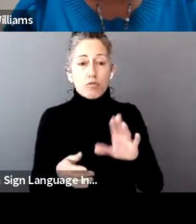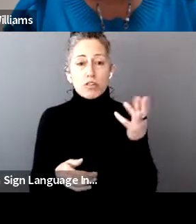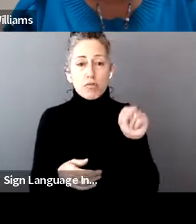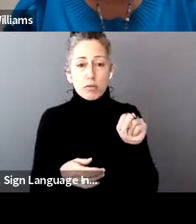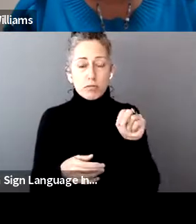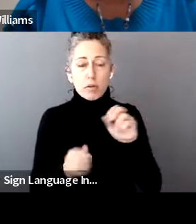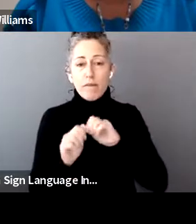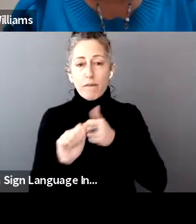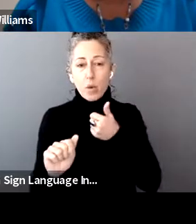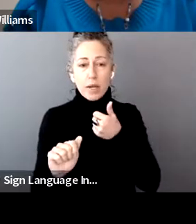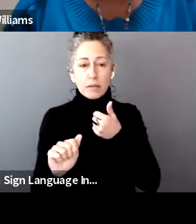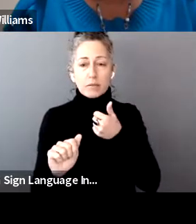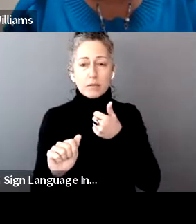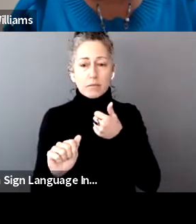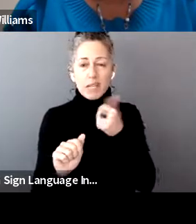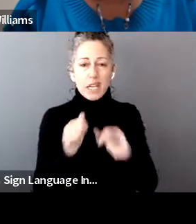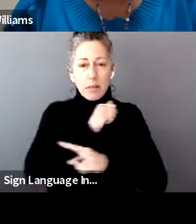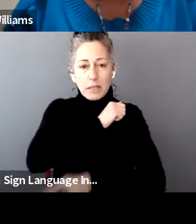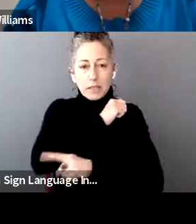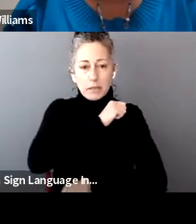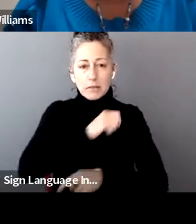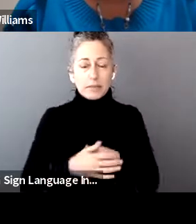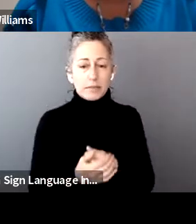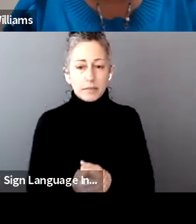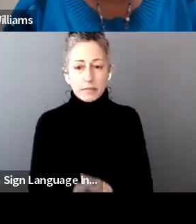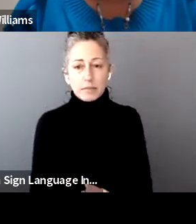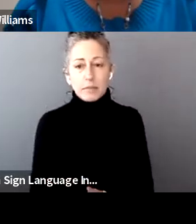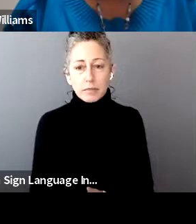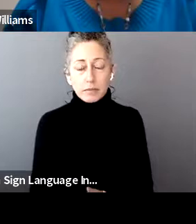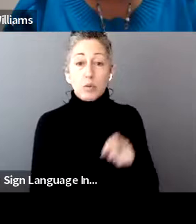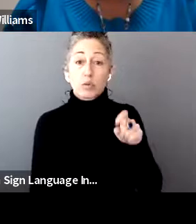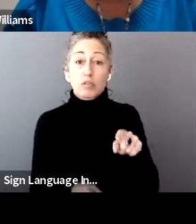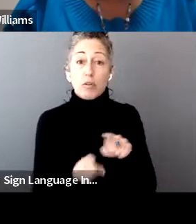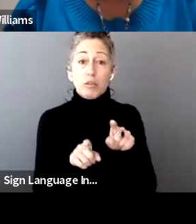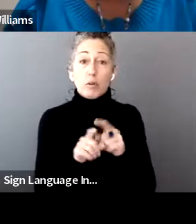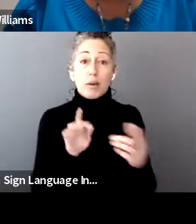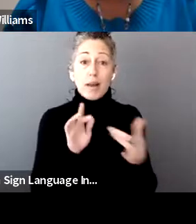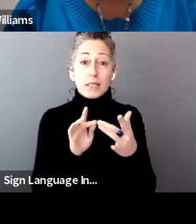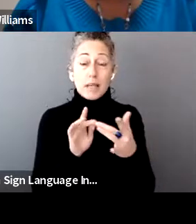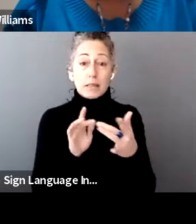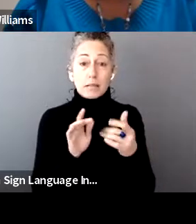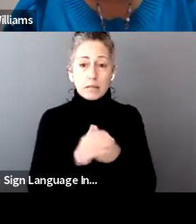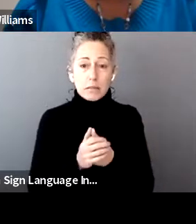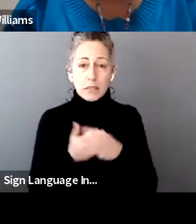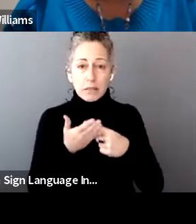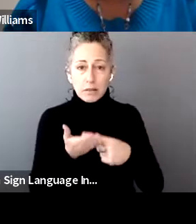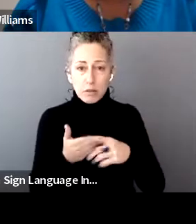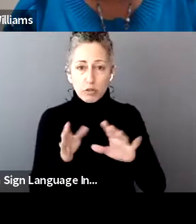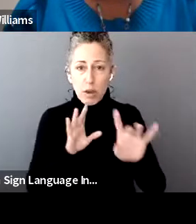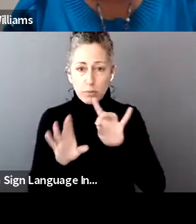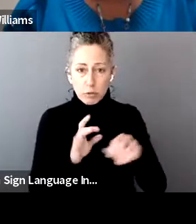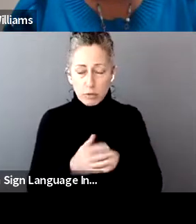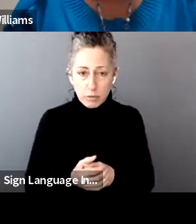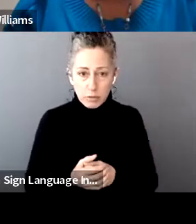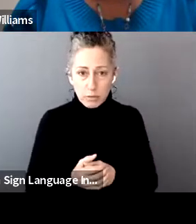limit any penalties and interest. You should also contact us, discuss your options. And